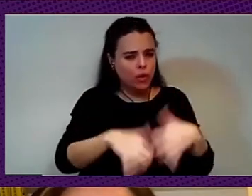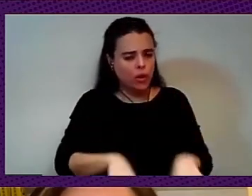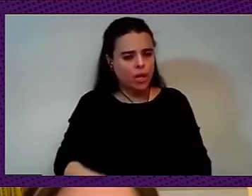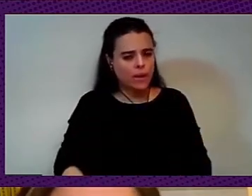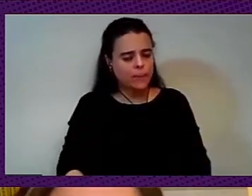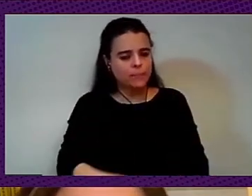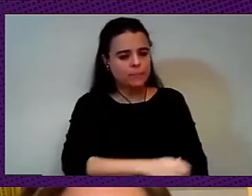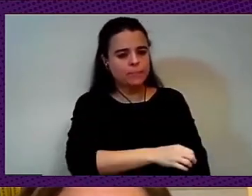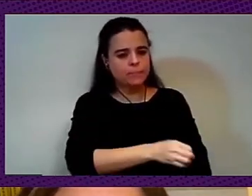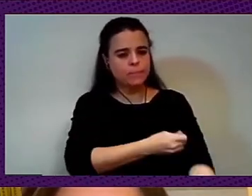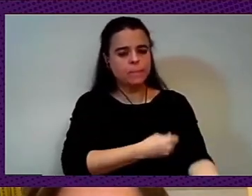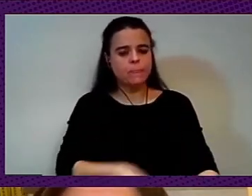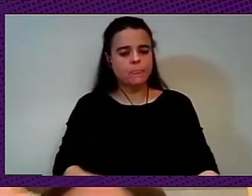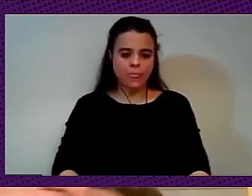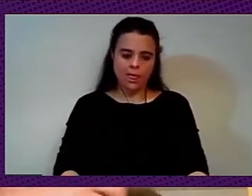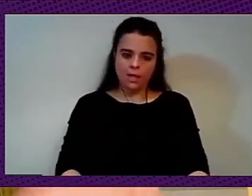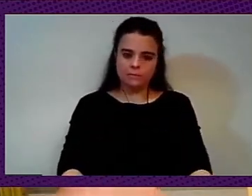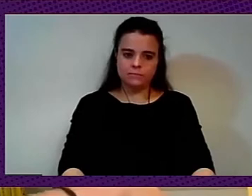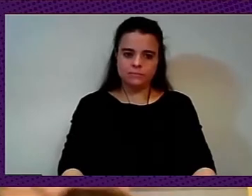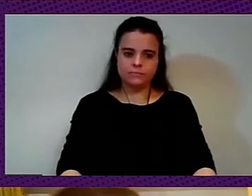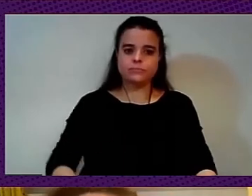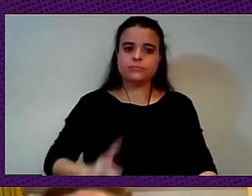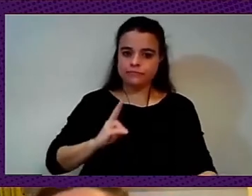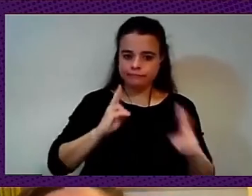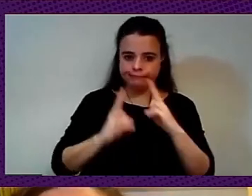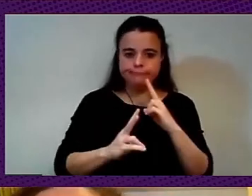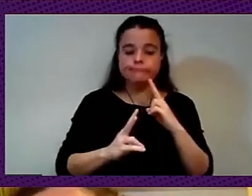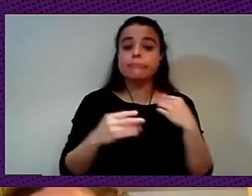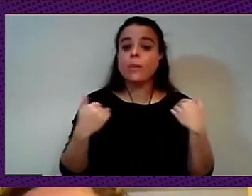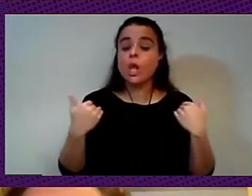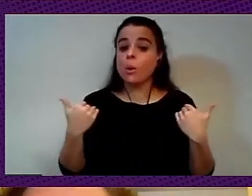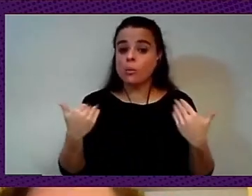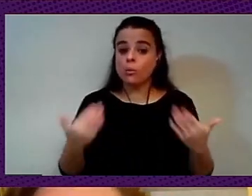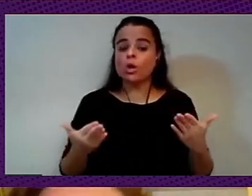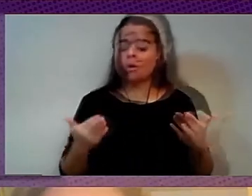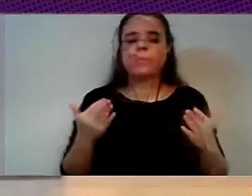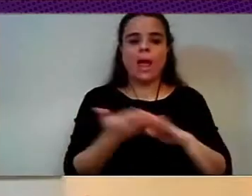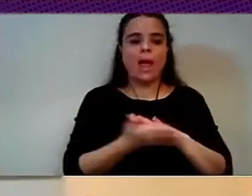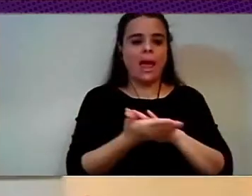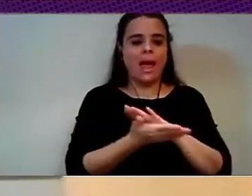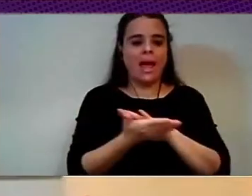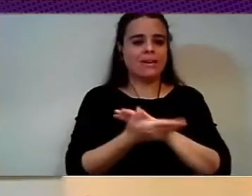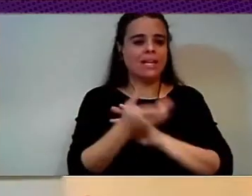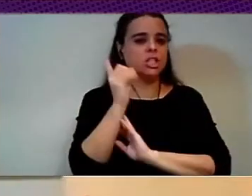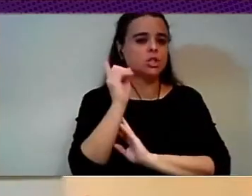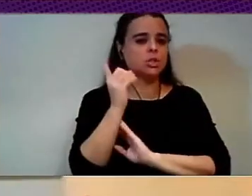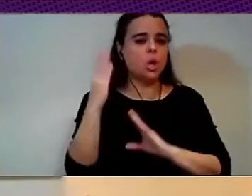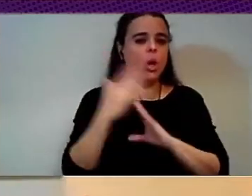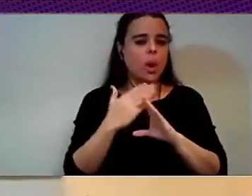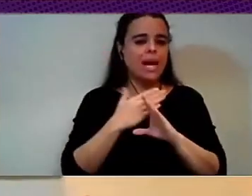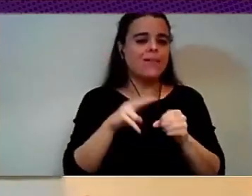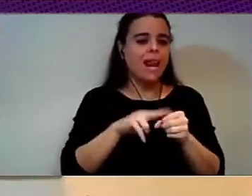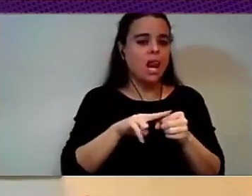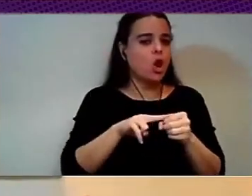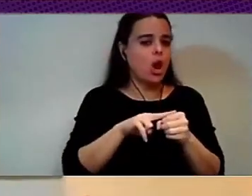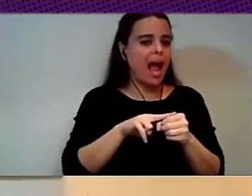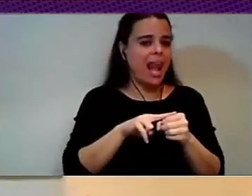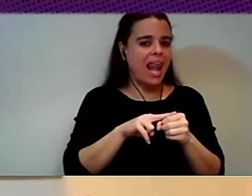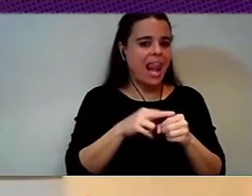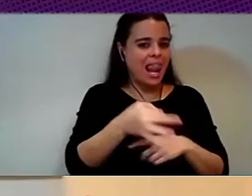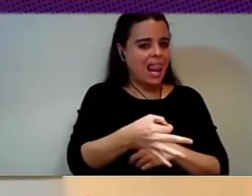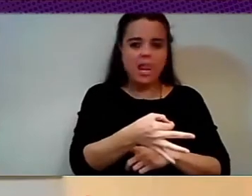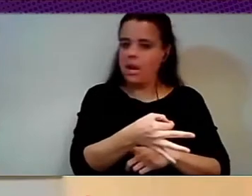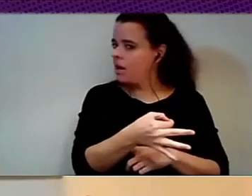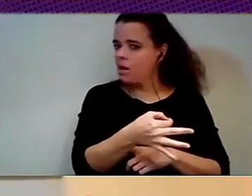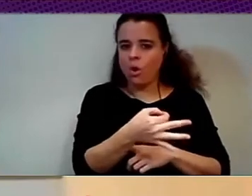not only on a local level. I mean, I think here it has to be implemented on a European scale. I mean, I think the first thing is